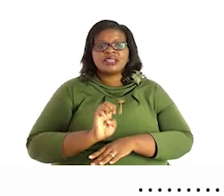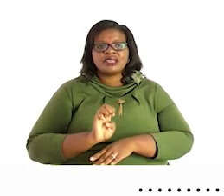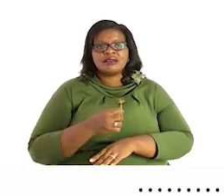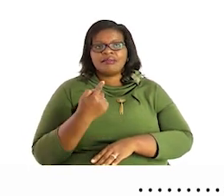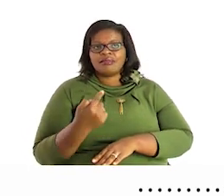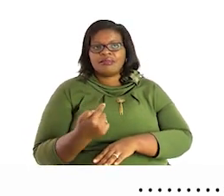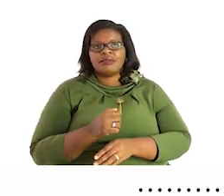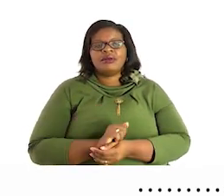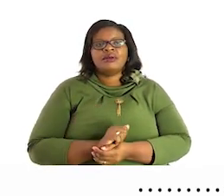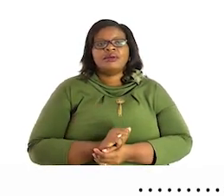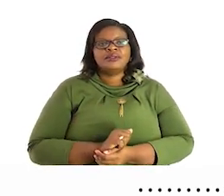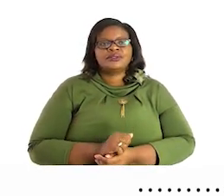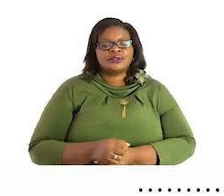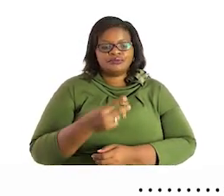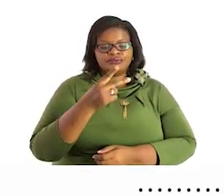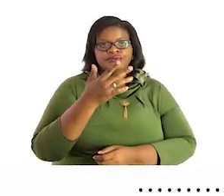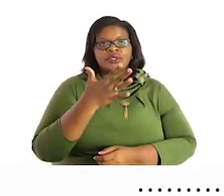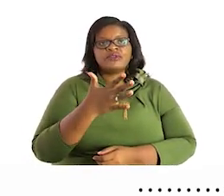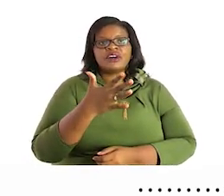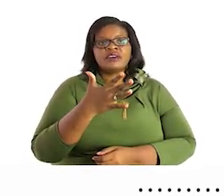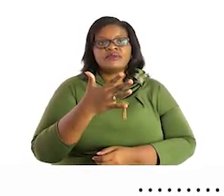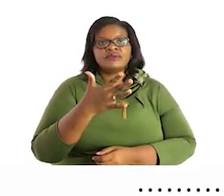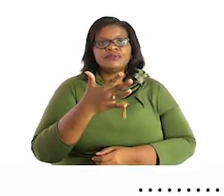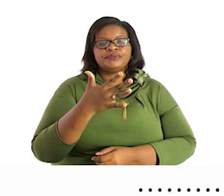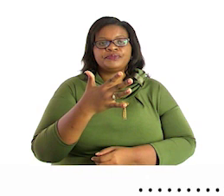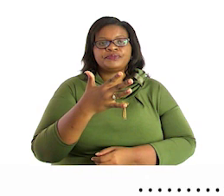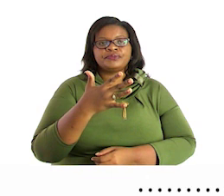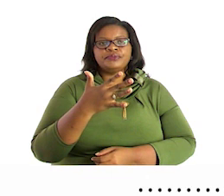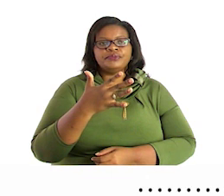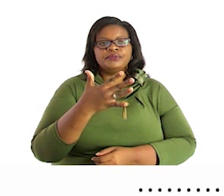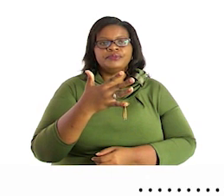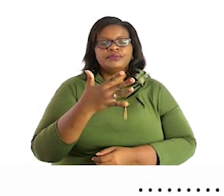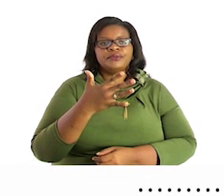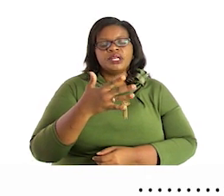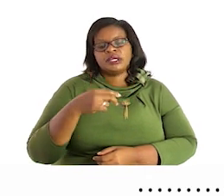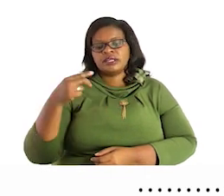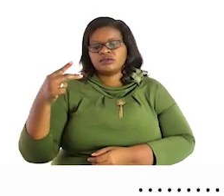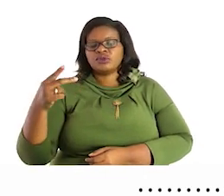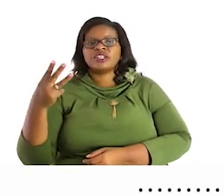on a you are having 25 and 23